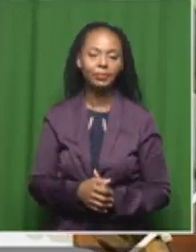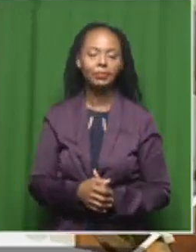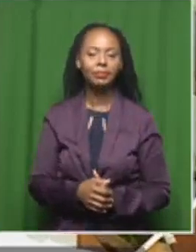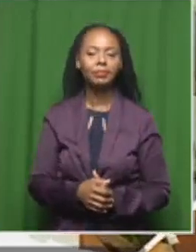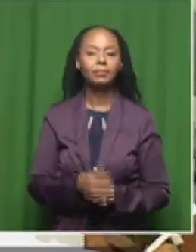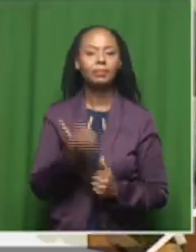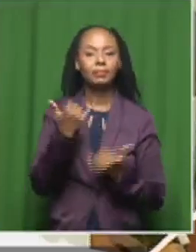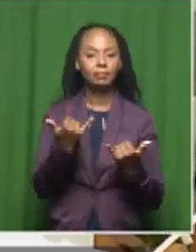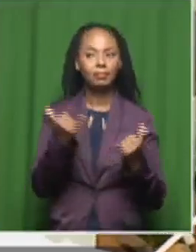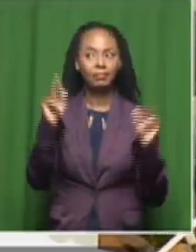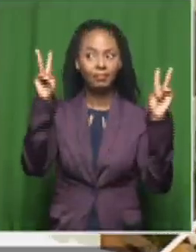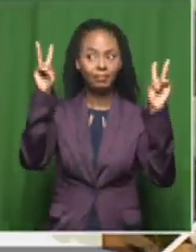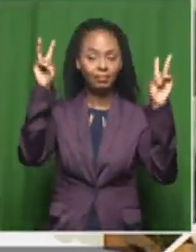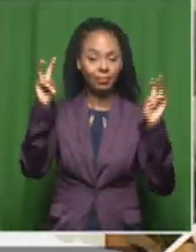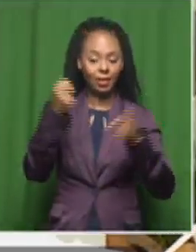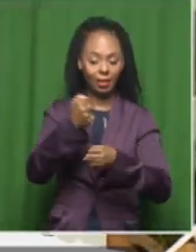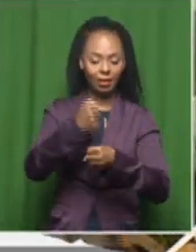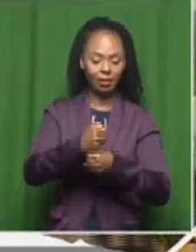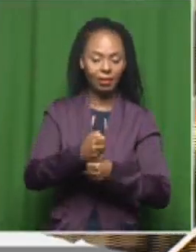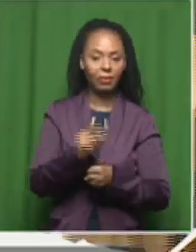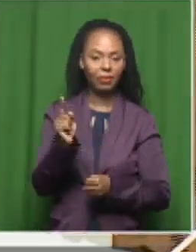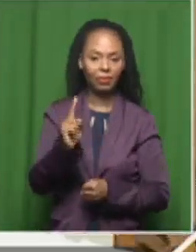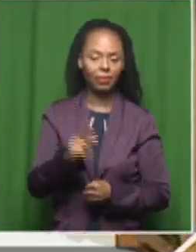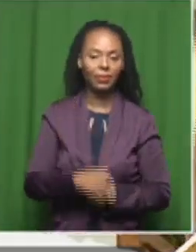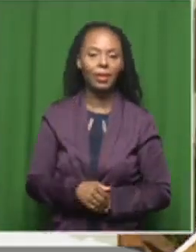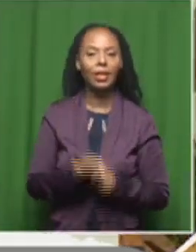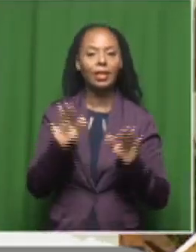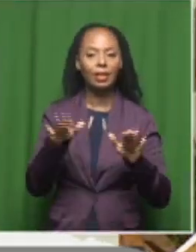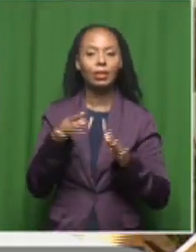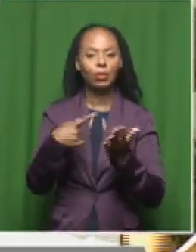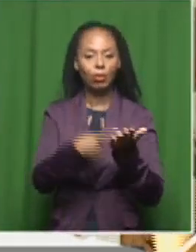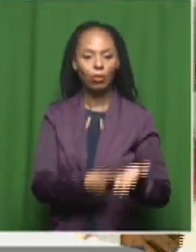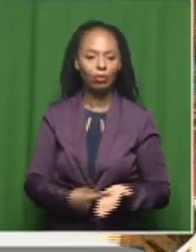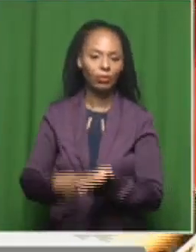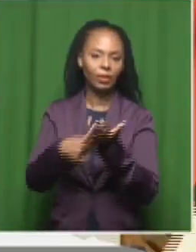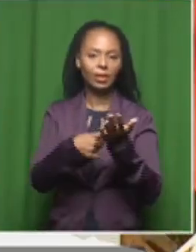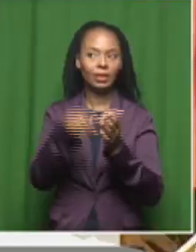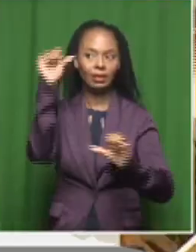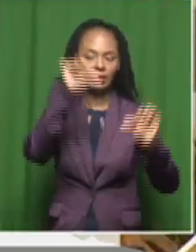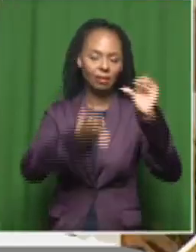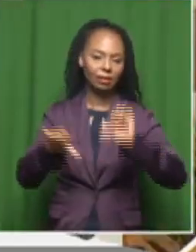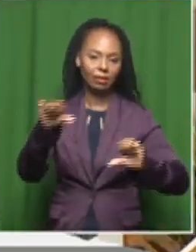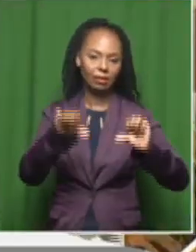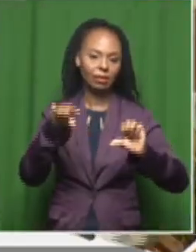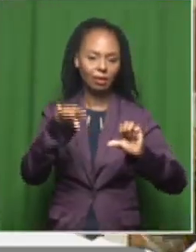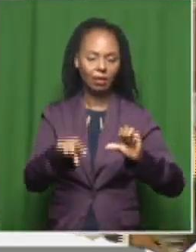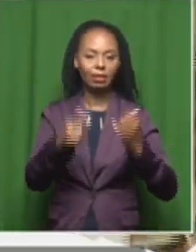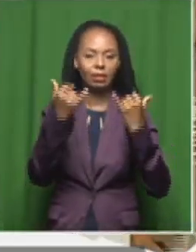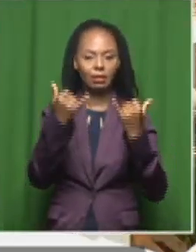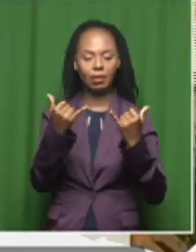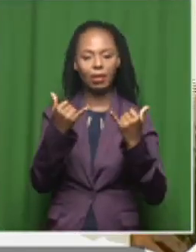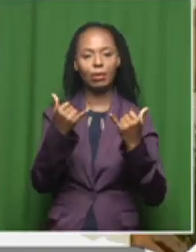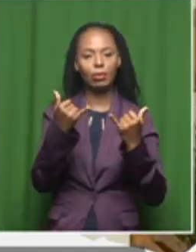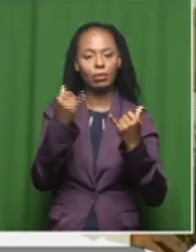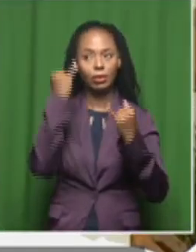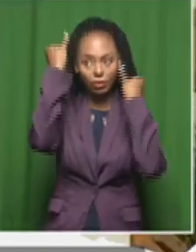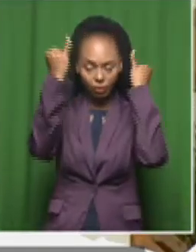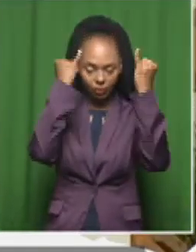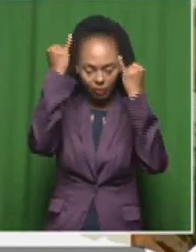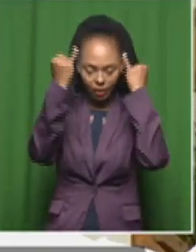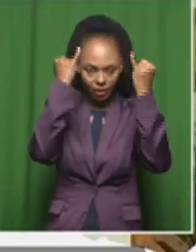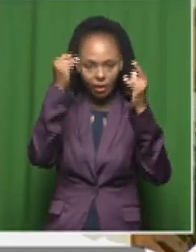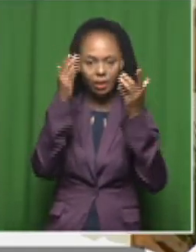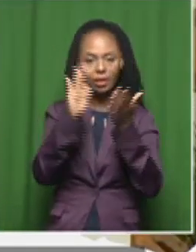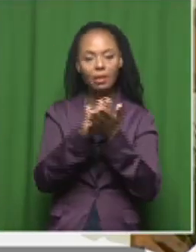at the theme for this year, igniting conversations about science, innovation and science for humanity.